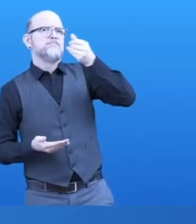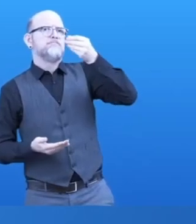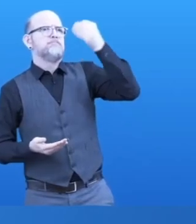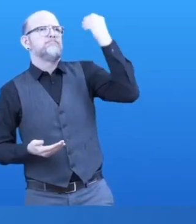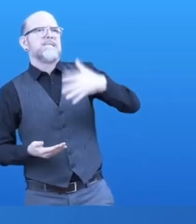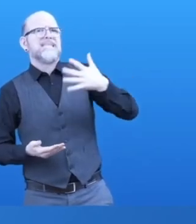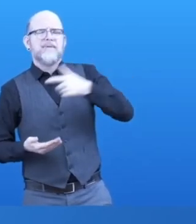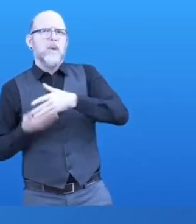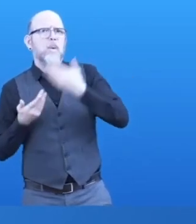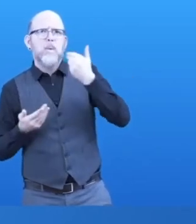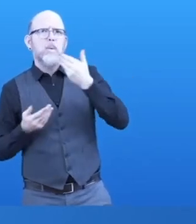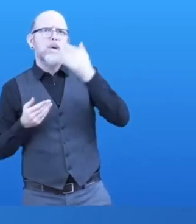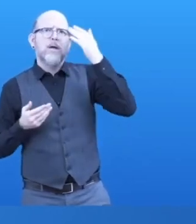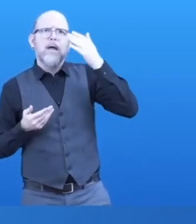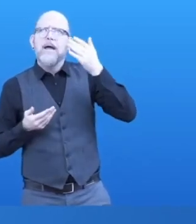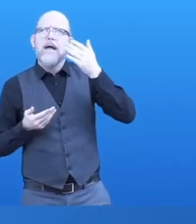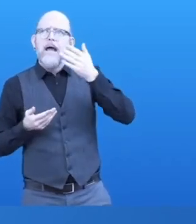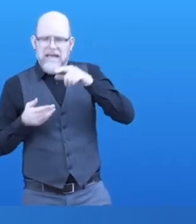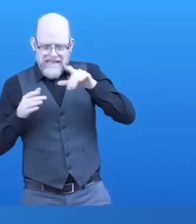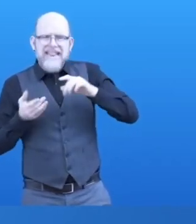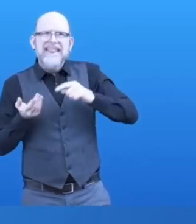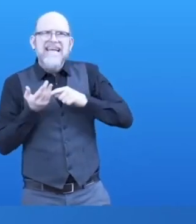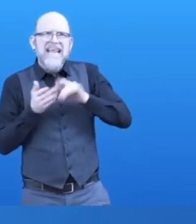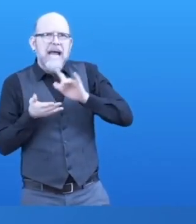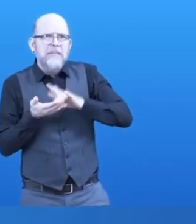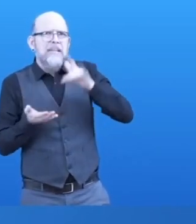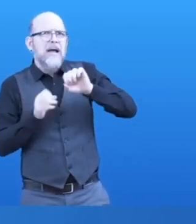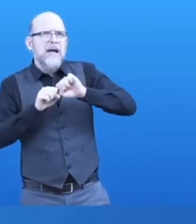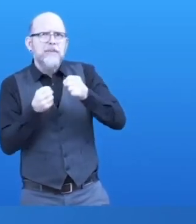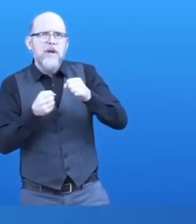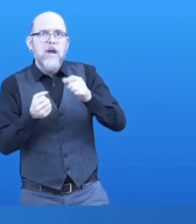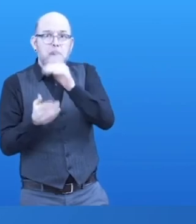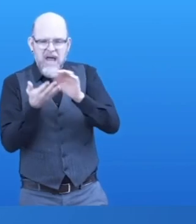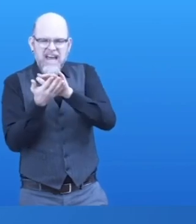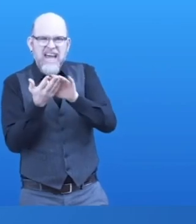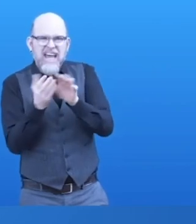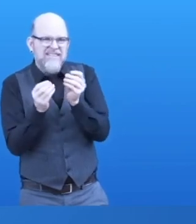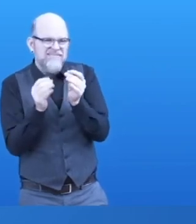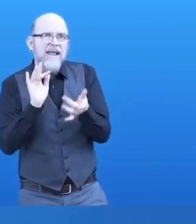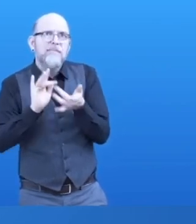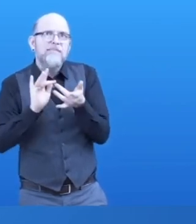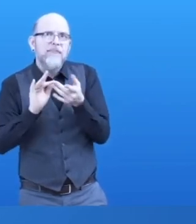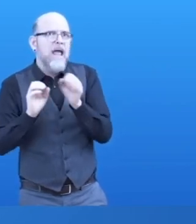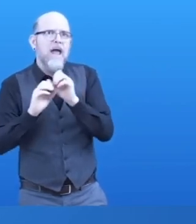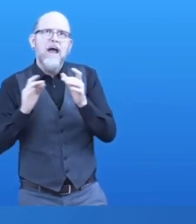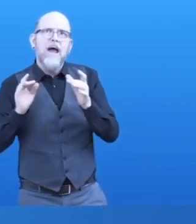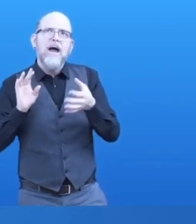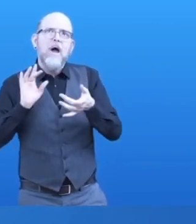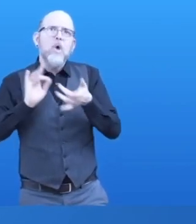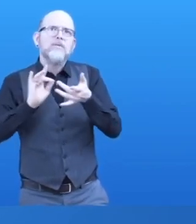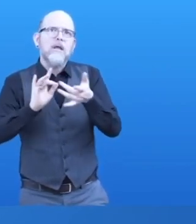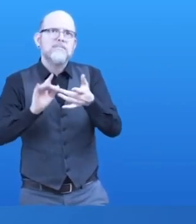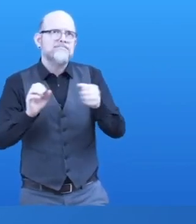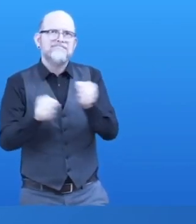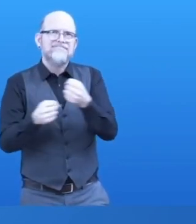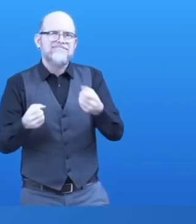delicate. It will not work in your climate and should not be put into your clumsy hands. We from Tetragon Austria believe that in